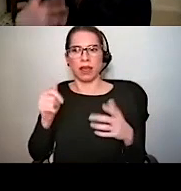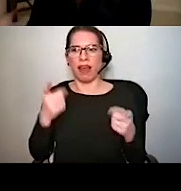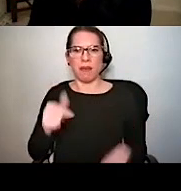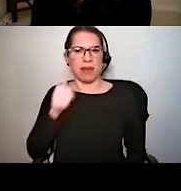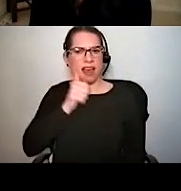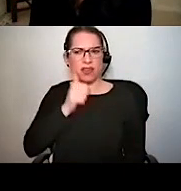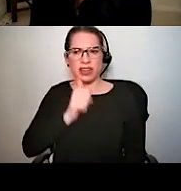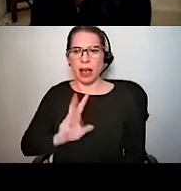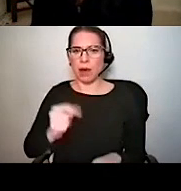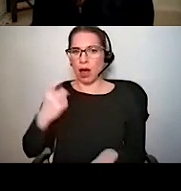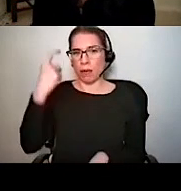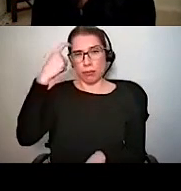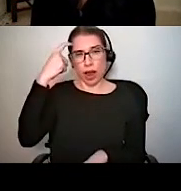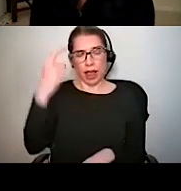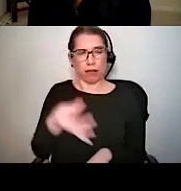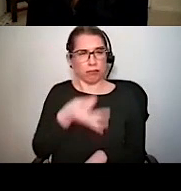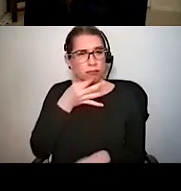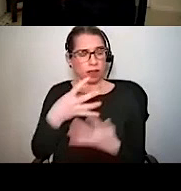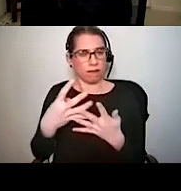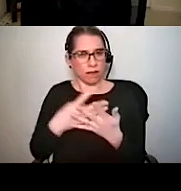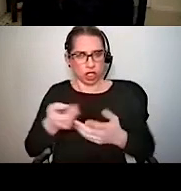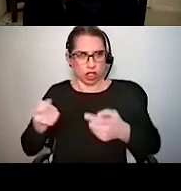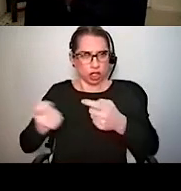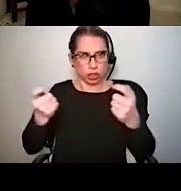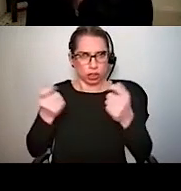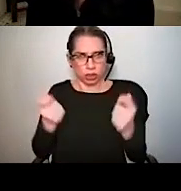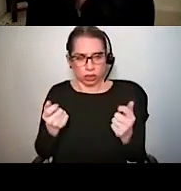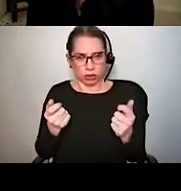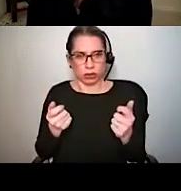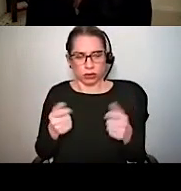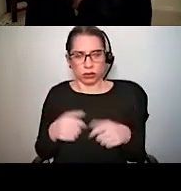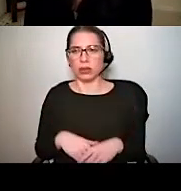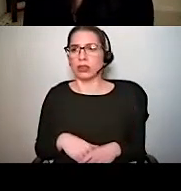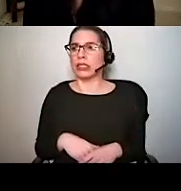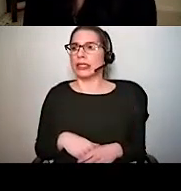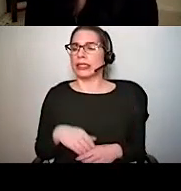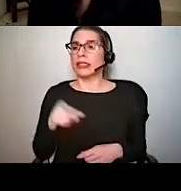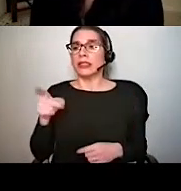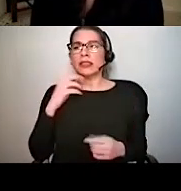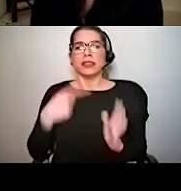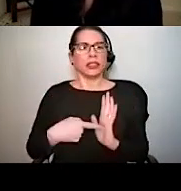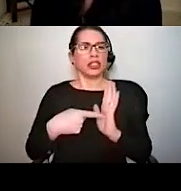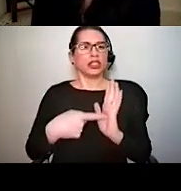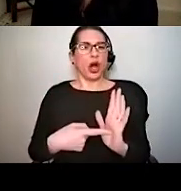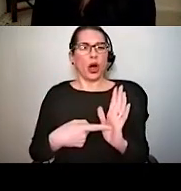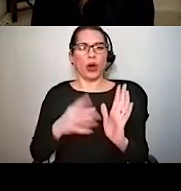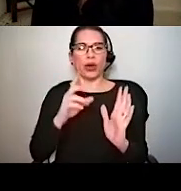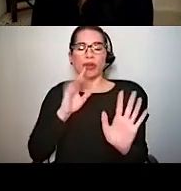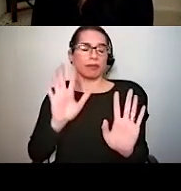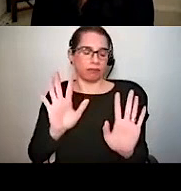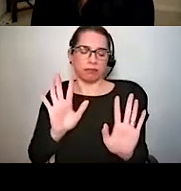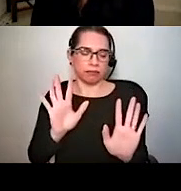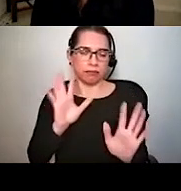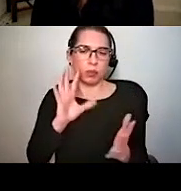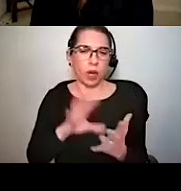To build on this idea of signals versus noise, I love, you're going to find out during this